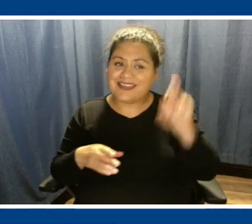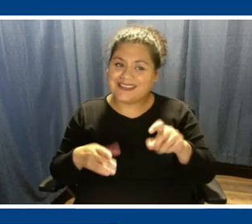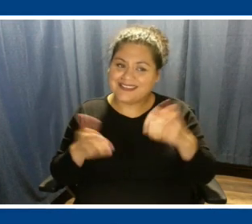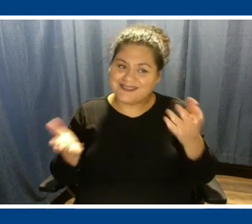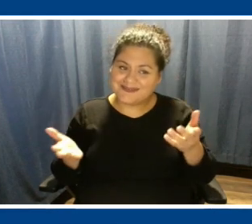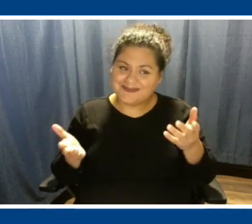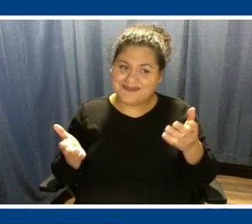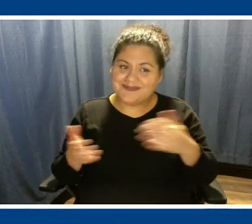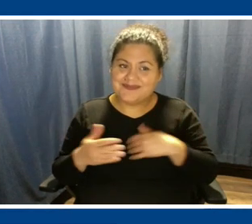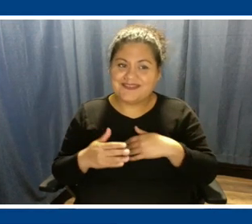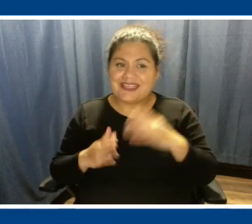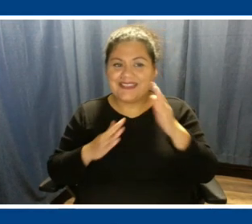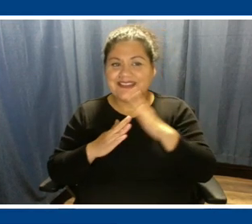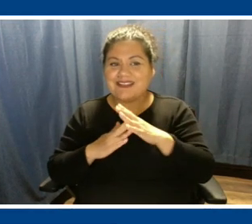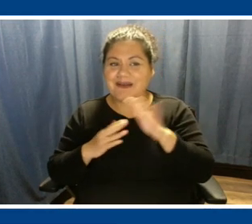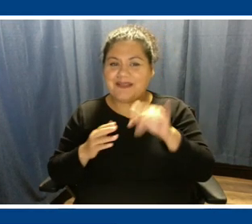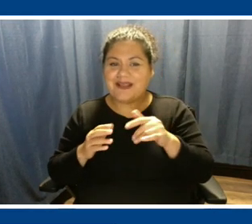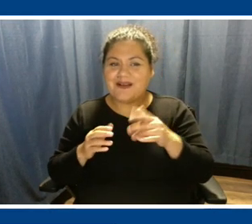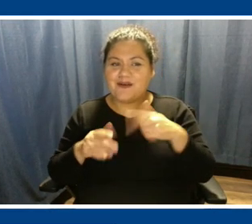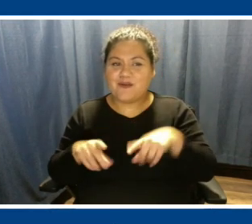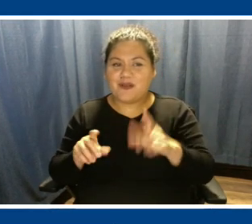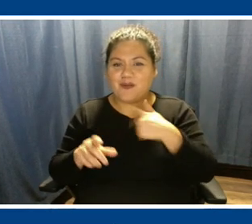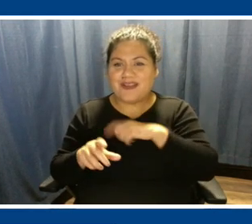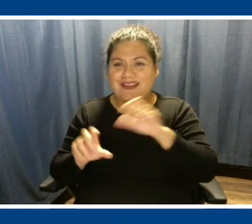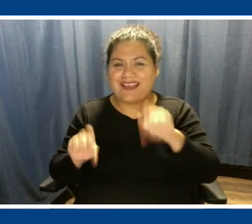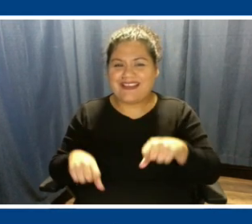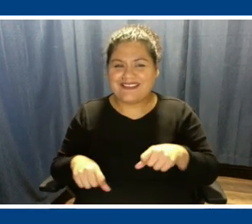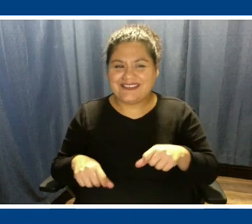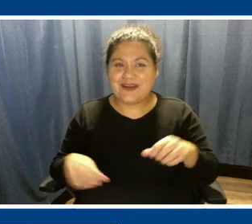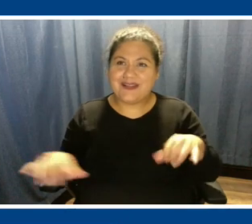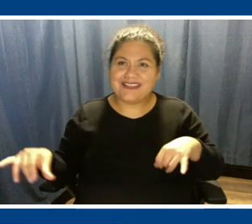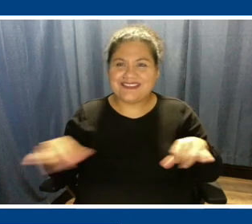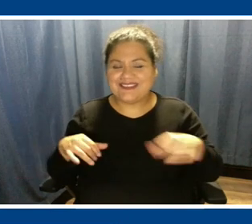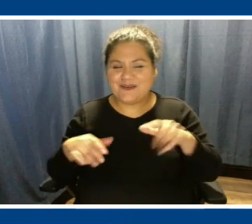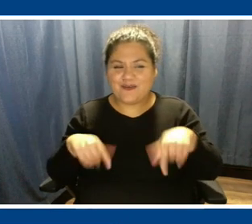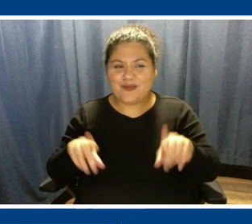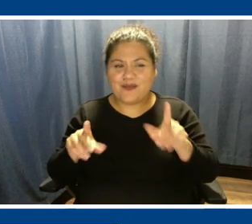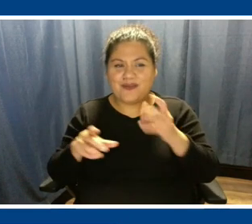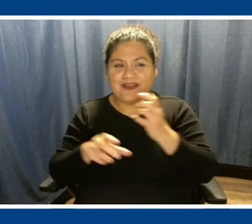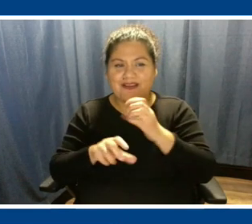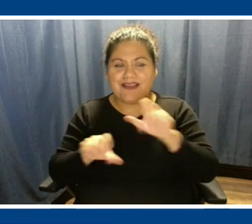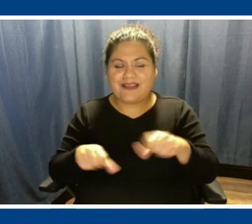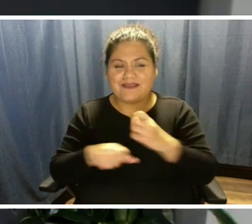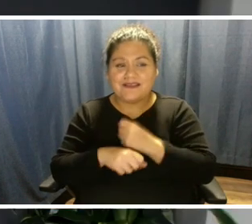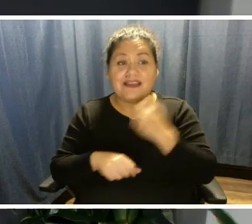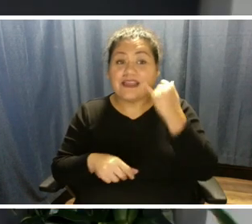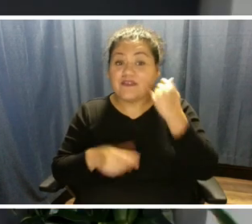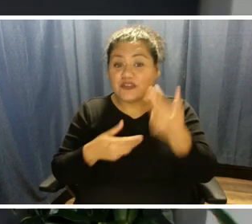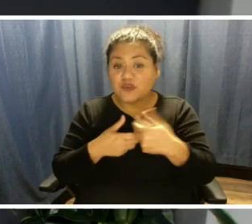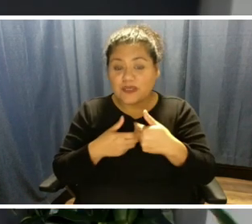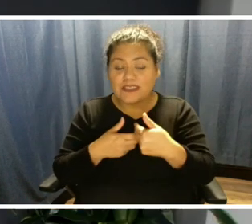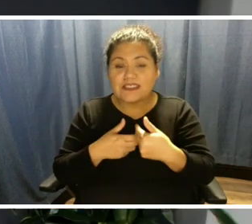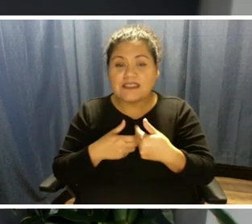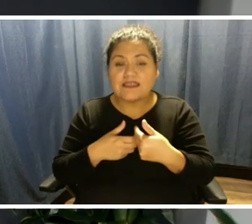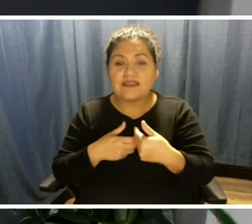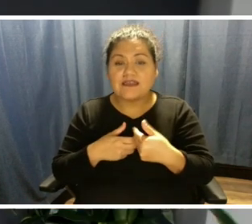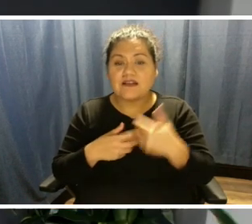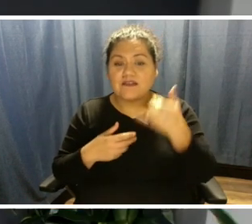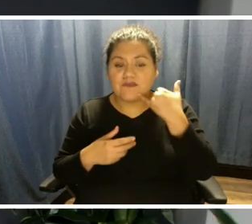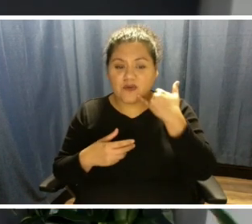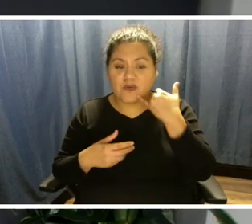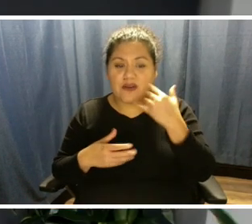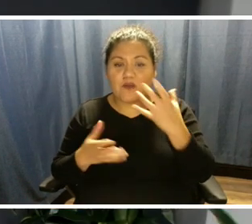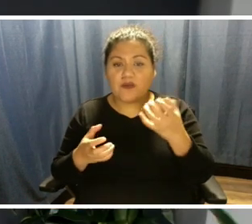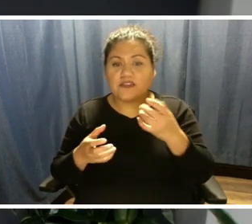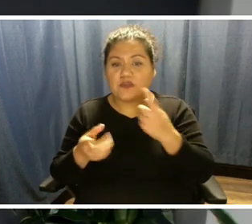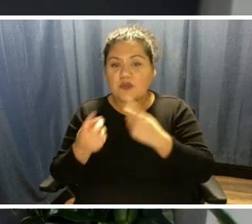tout that while we can as well. So just as a reminder, if you are joining us by phone and like to ask a